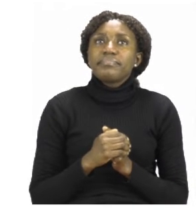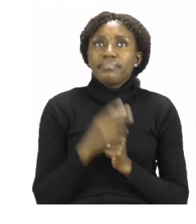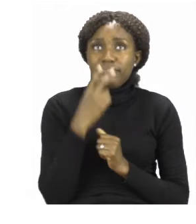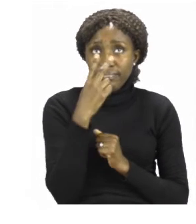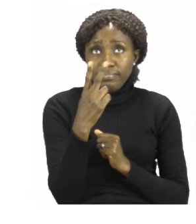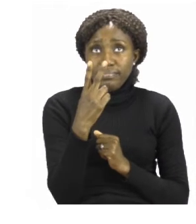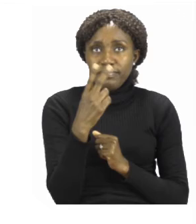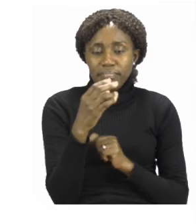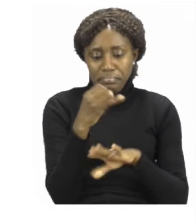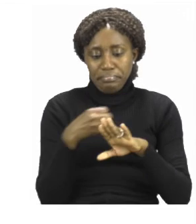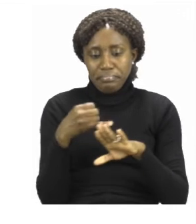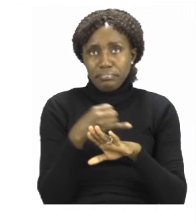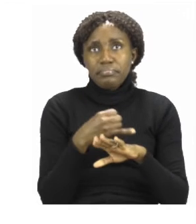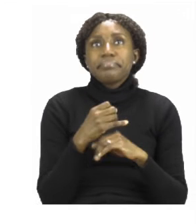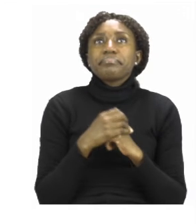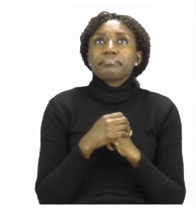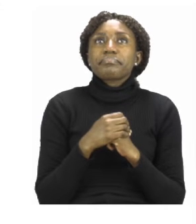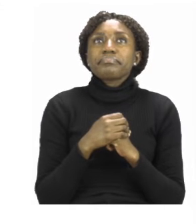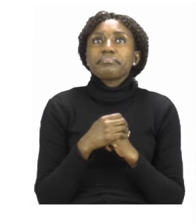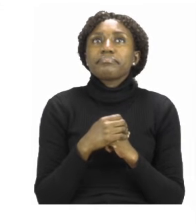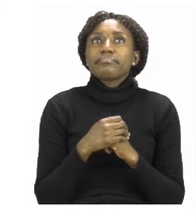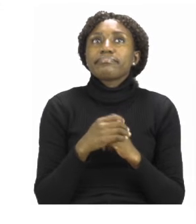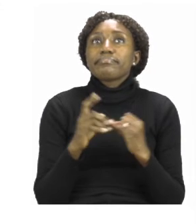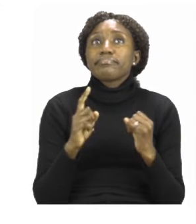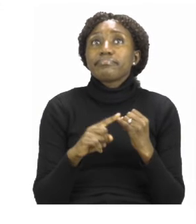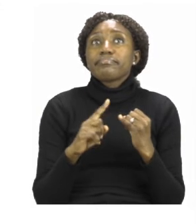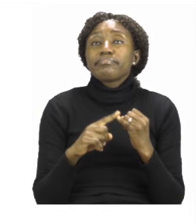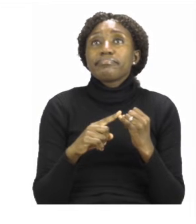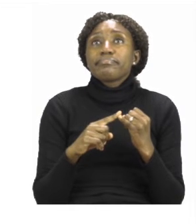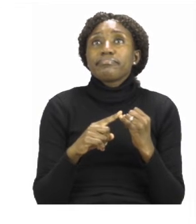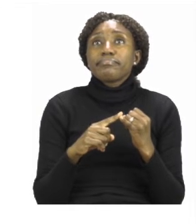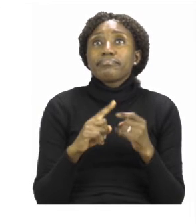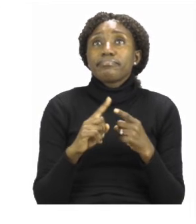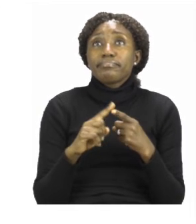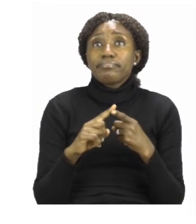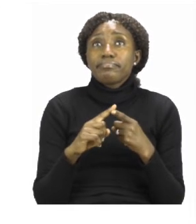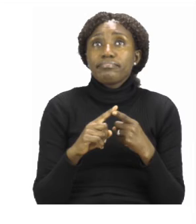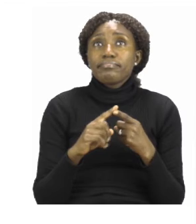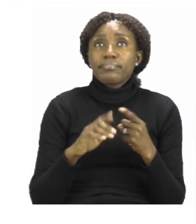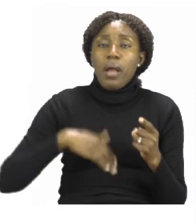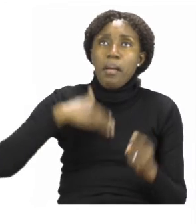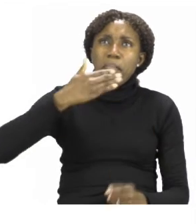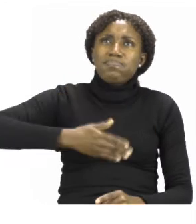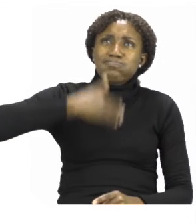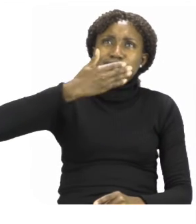these places. The first one is a picture of the ocean.